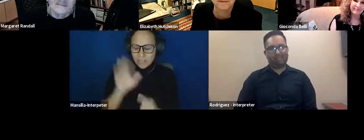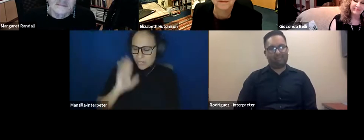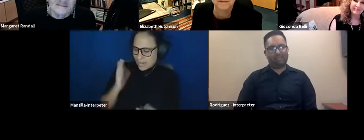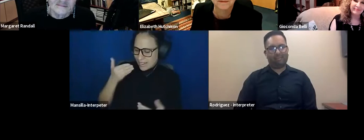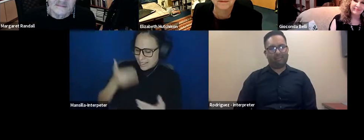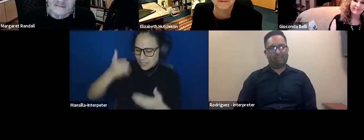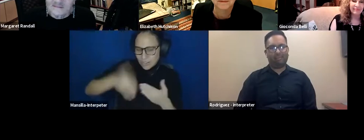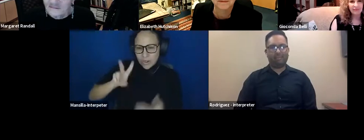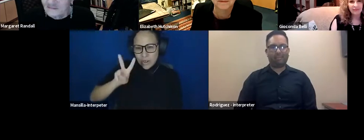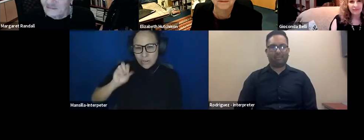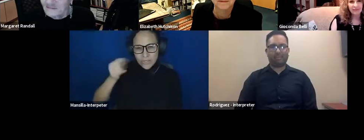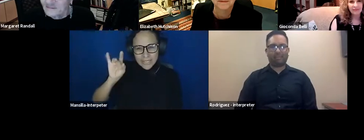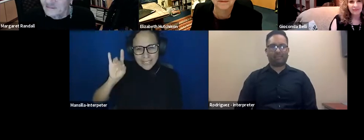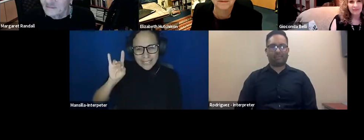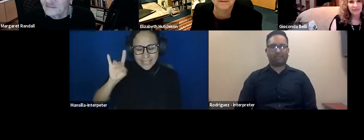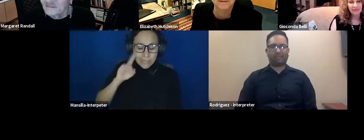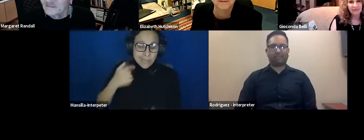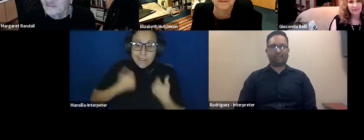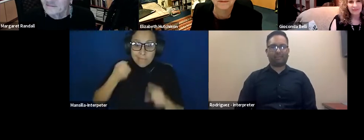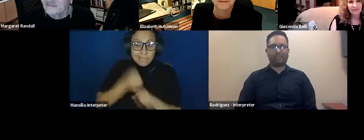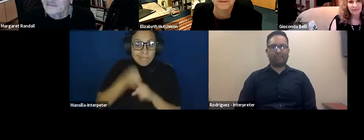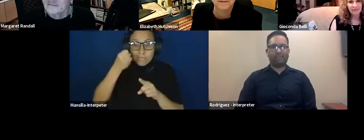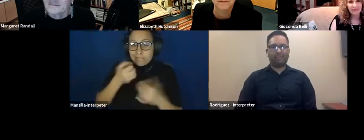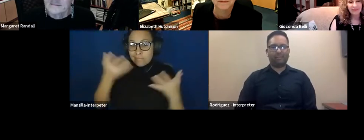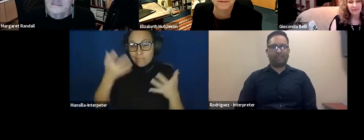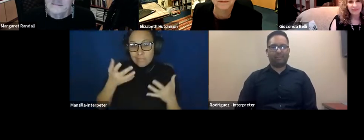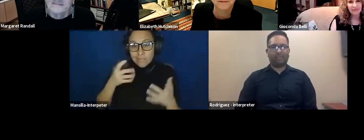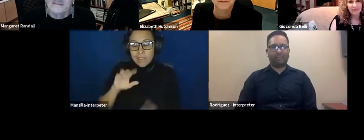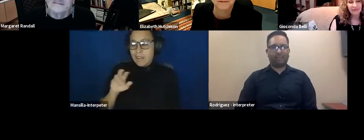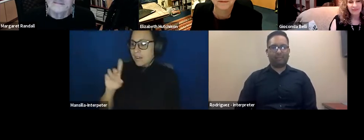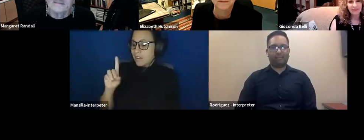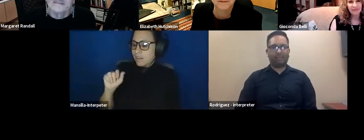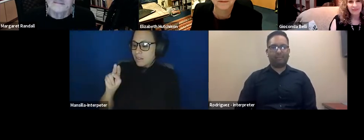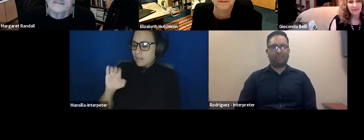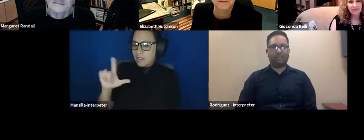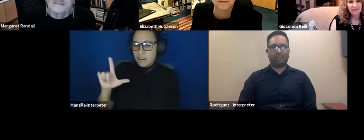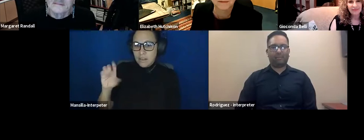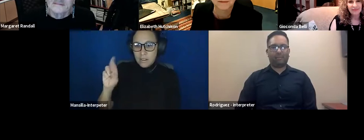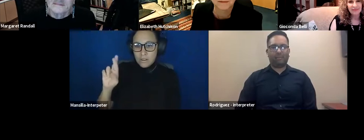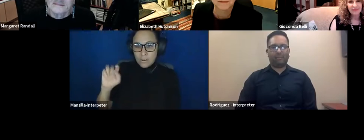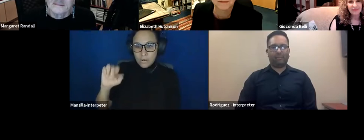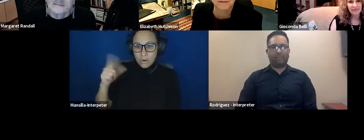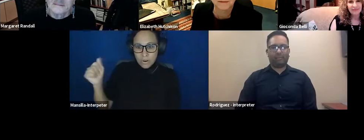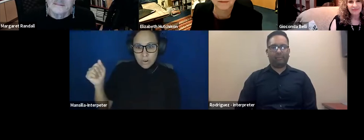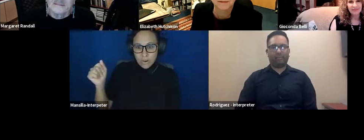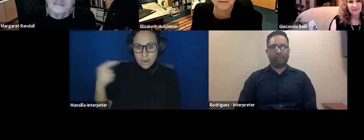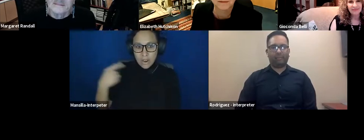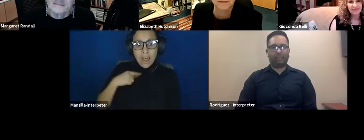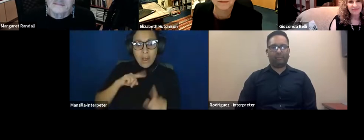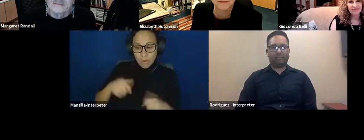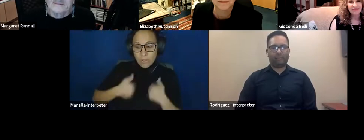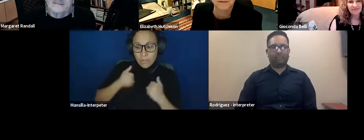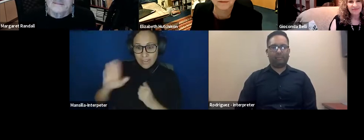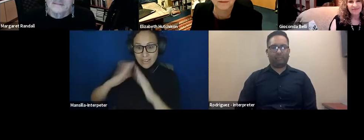yo, por casualidades de la vida y represión de Daniel Ortega, fui a vivir en su casa en Los Robles,